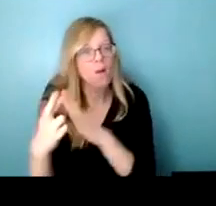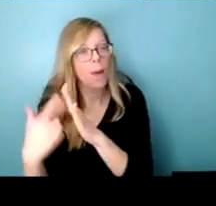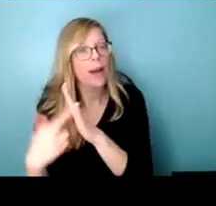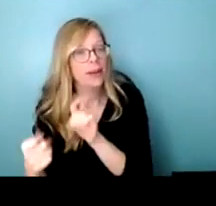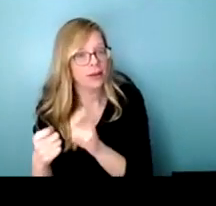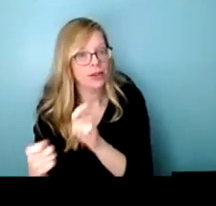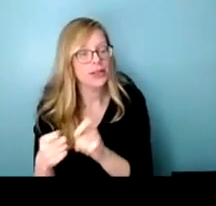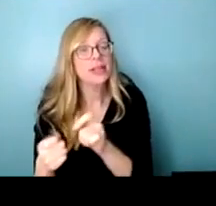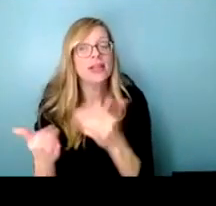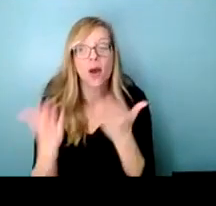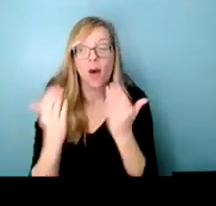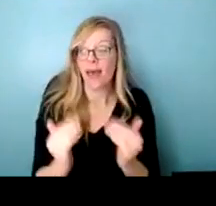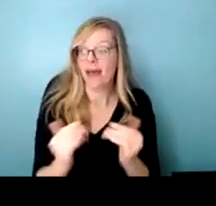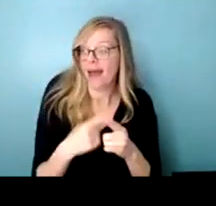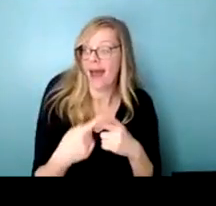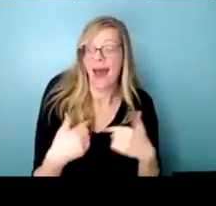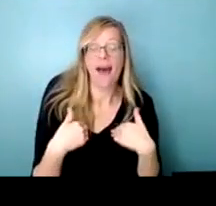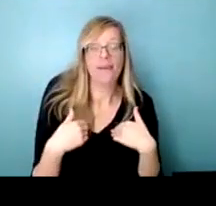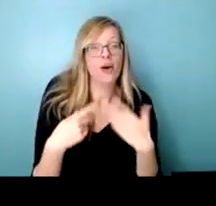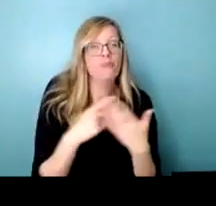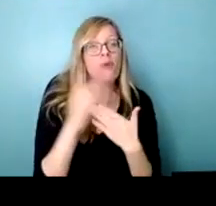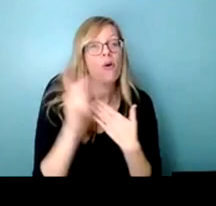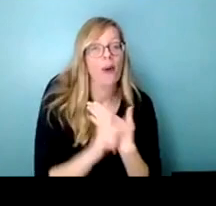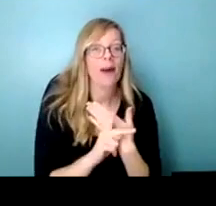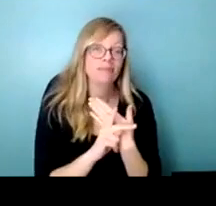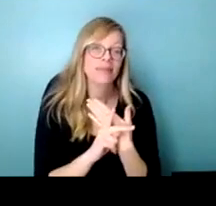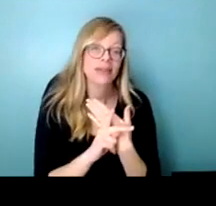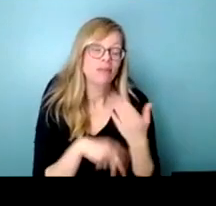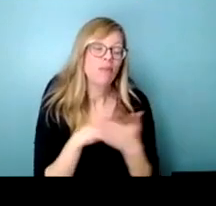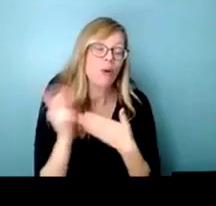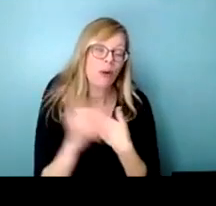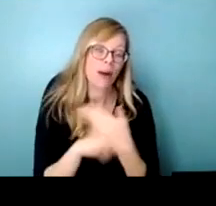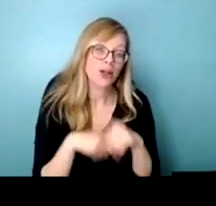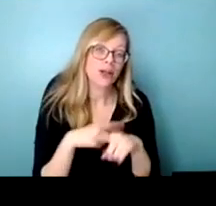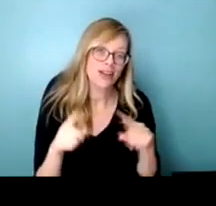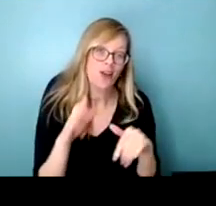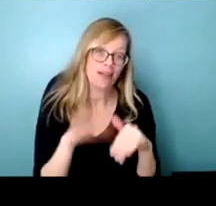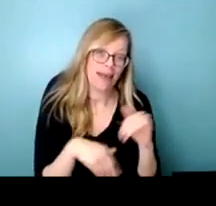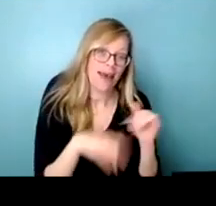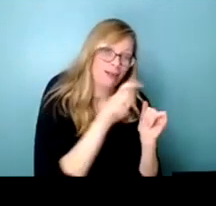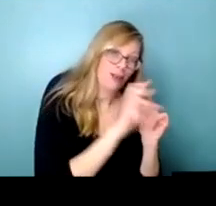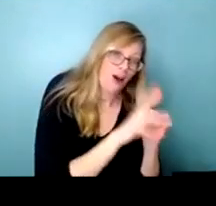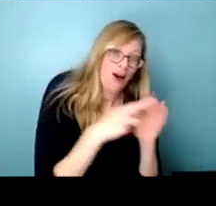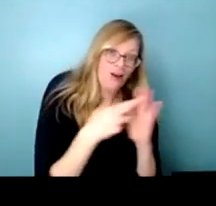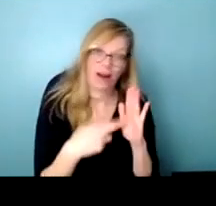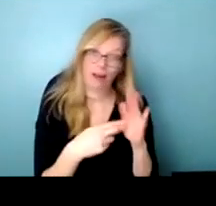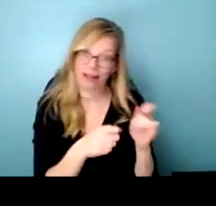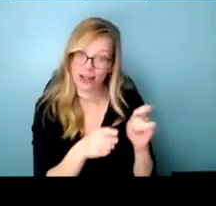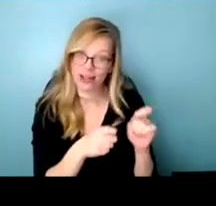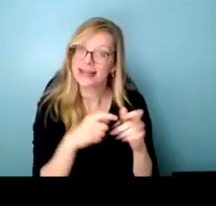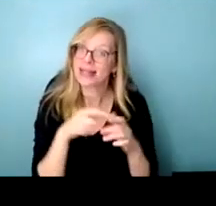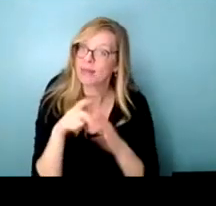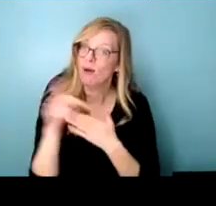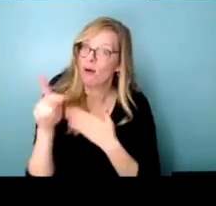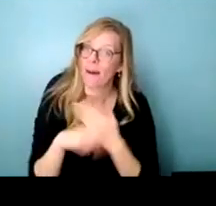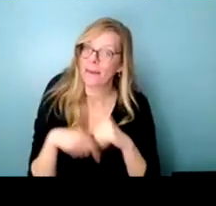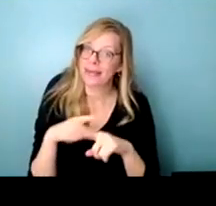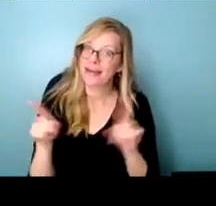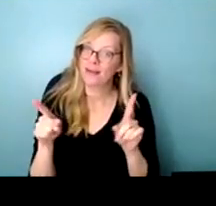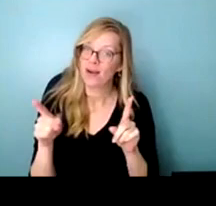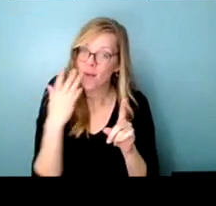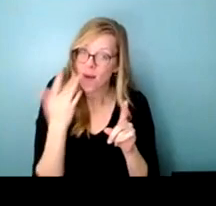then there's programs so programs are a bit sort of i guess different from laws and regulations in that they're um